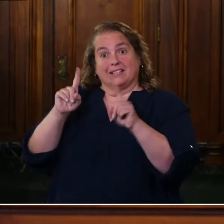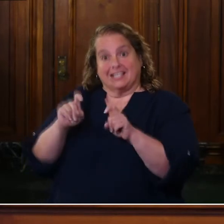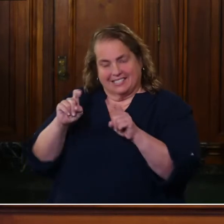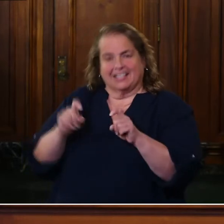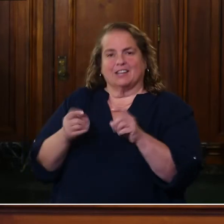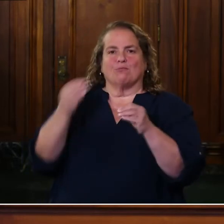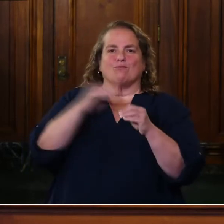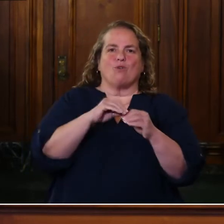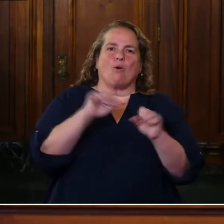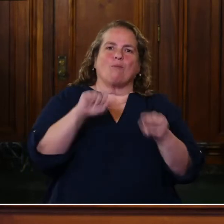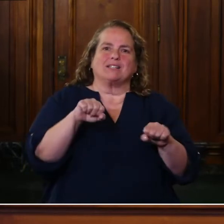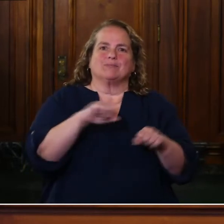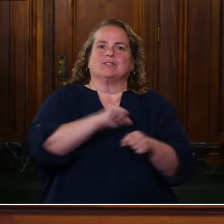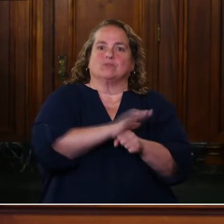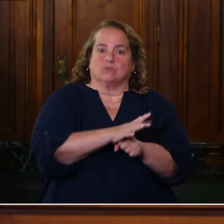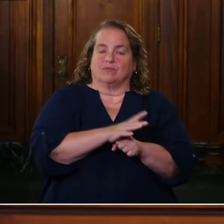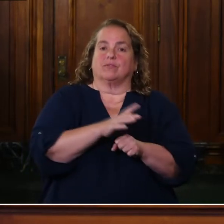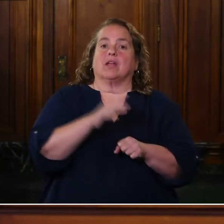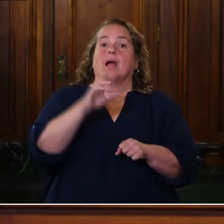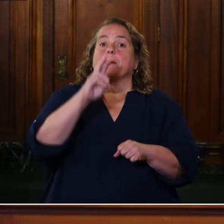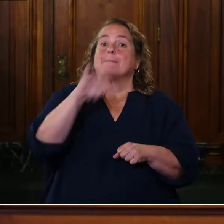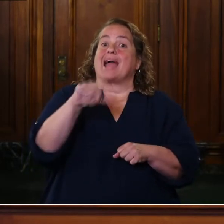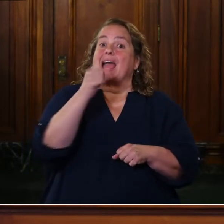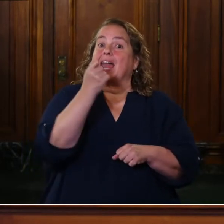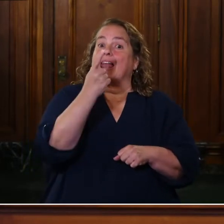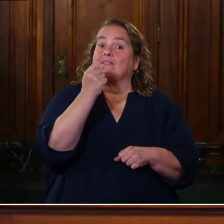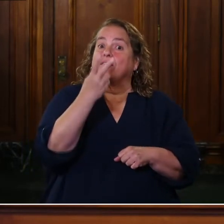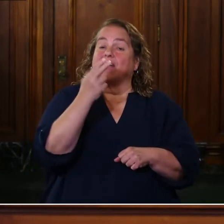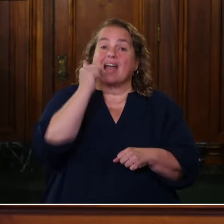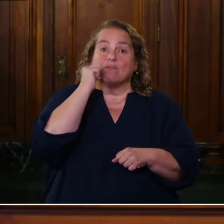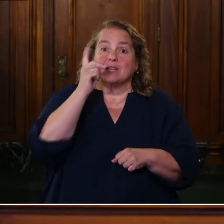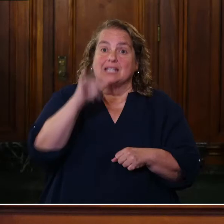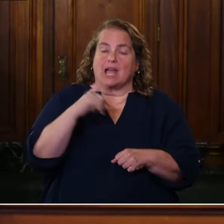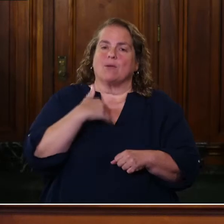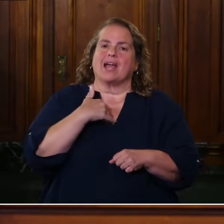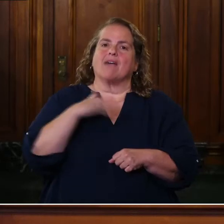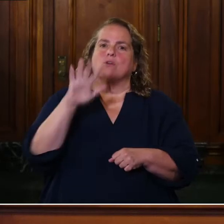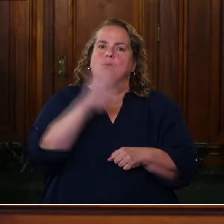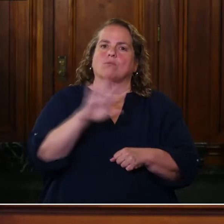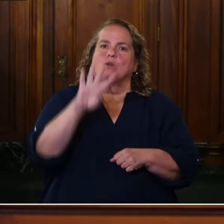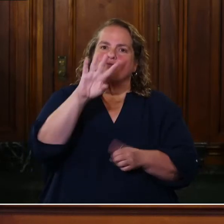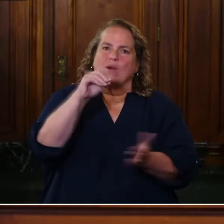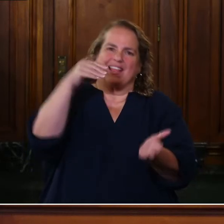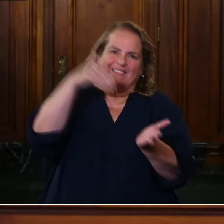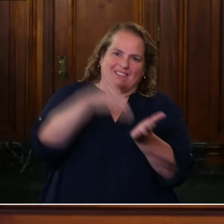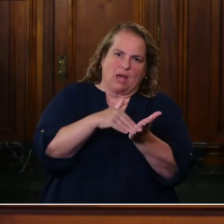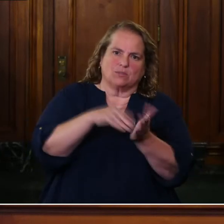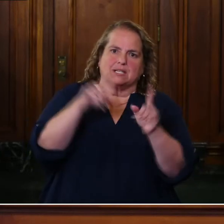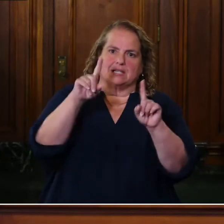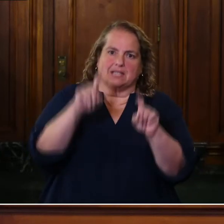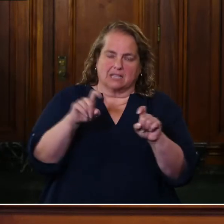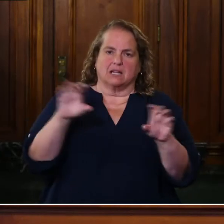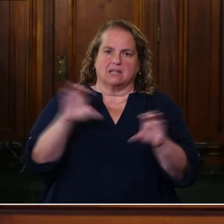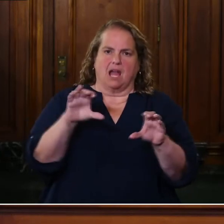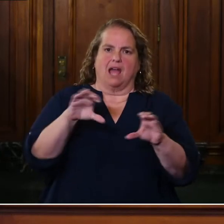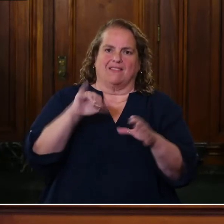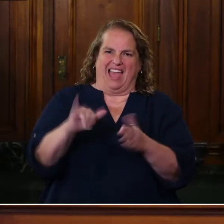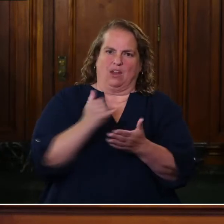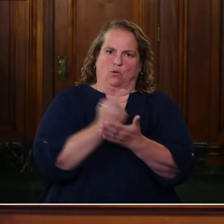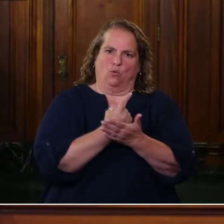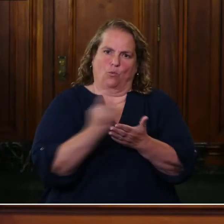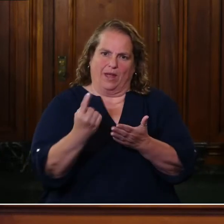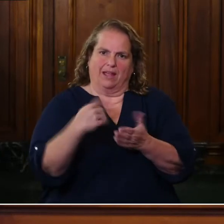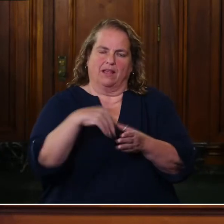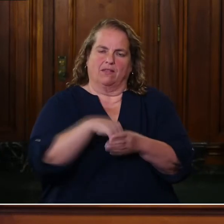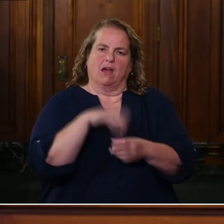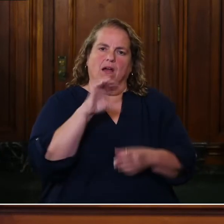since May 11th, we've had over 40,000 tests conducted in that week in the Commonwealth. And that is very significant